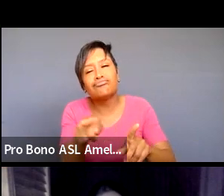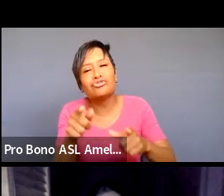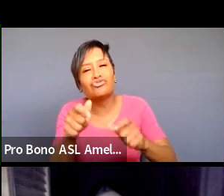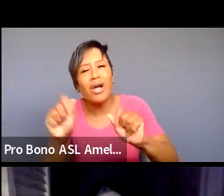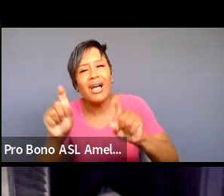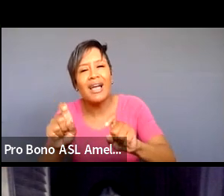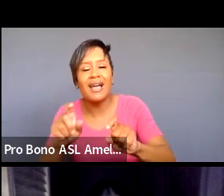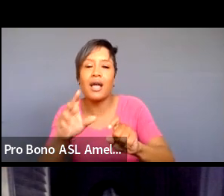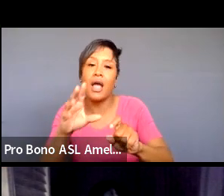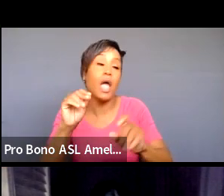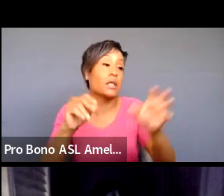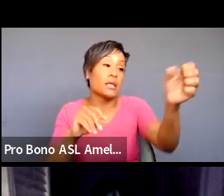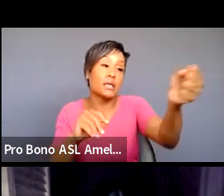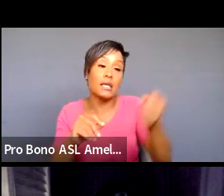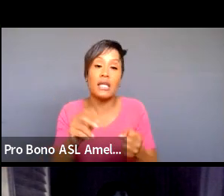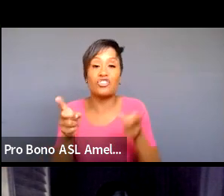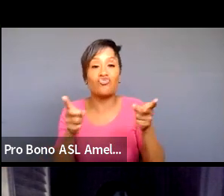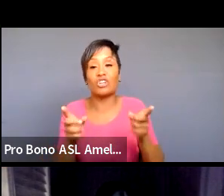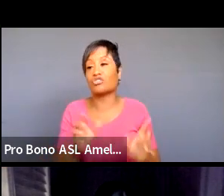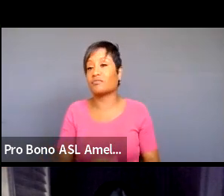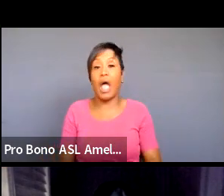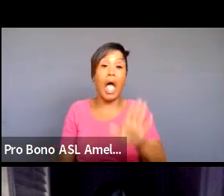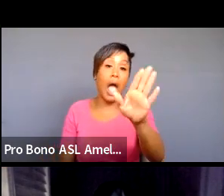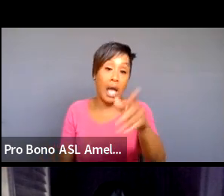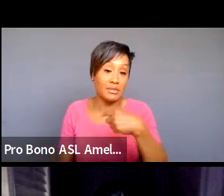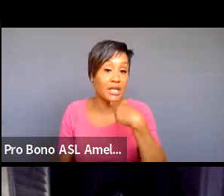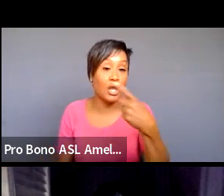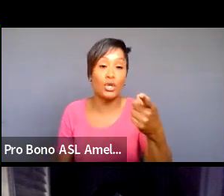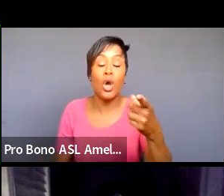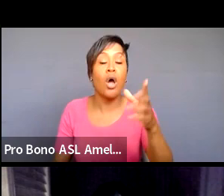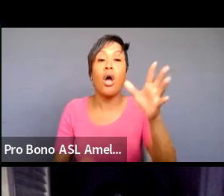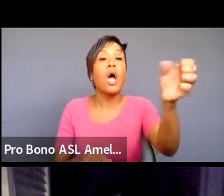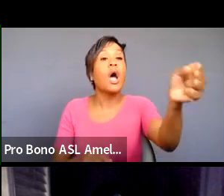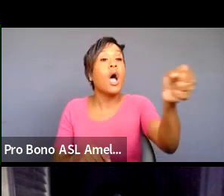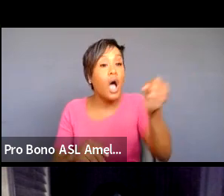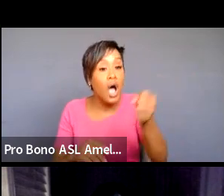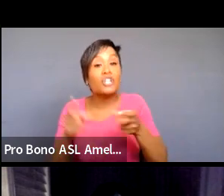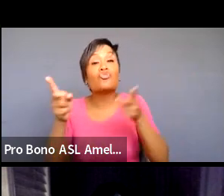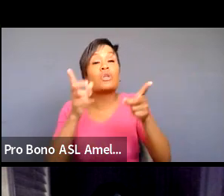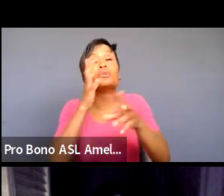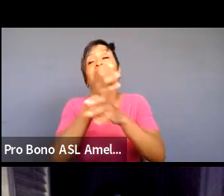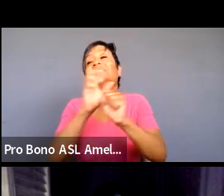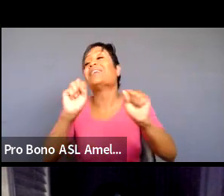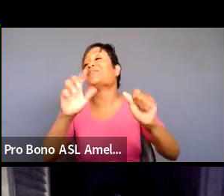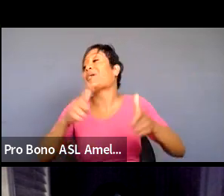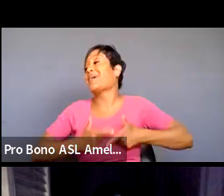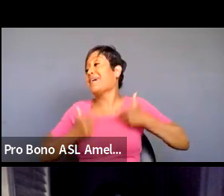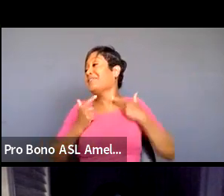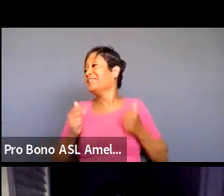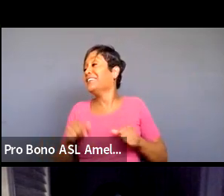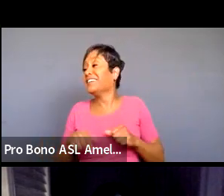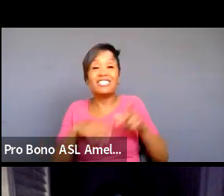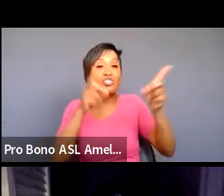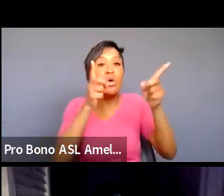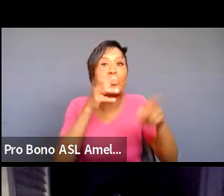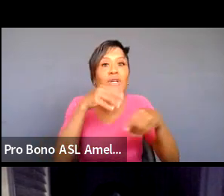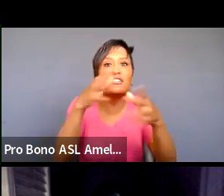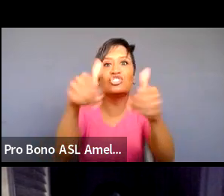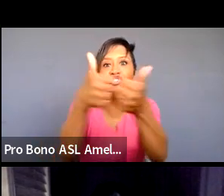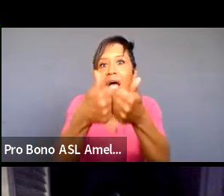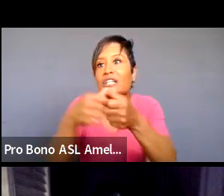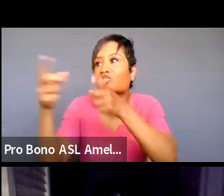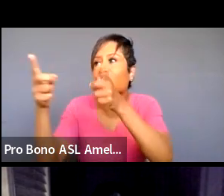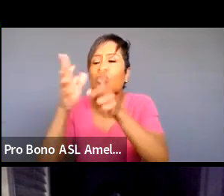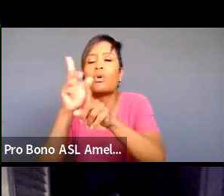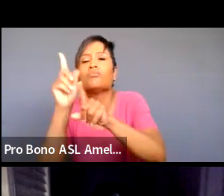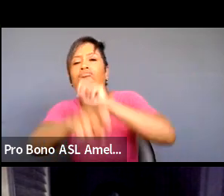get a director you know i can't tell you like a director will save your life you know a director will challenge you a director will